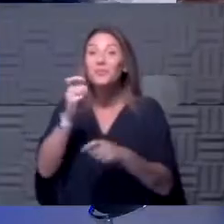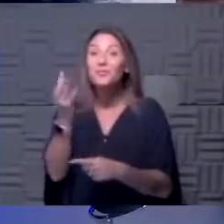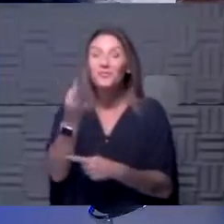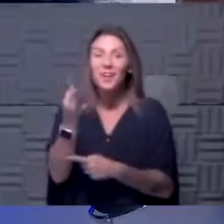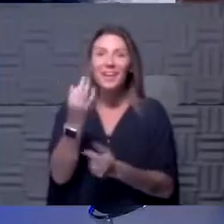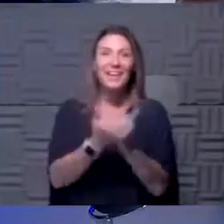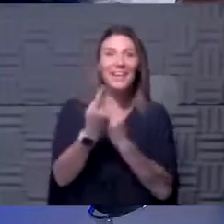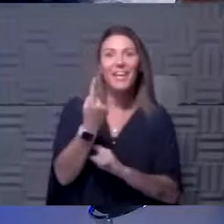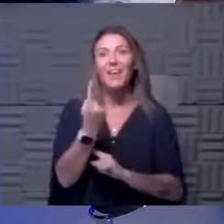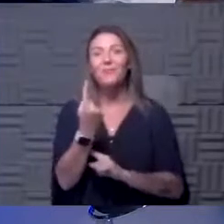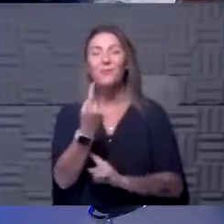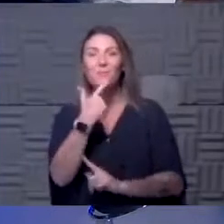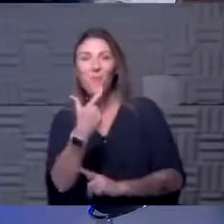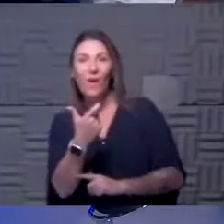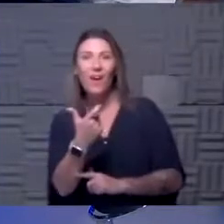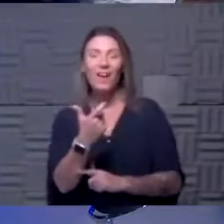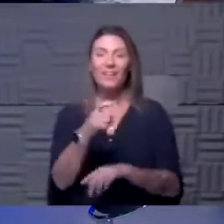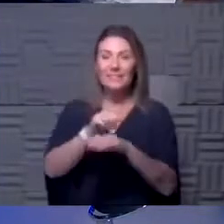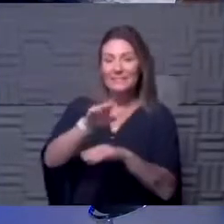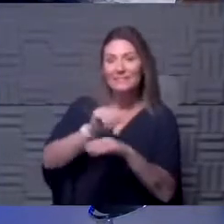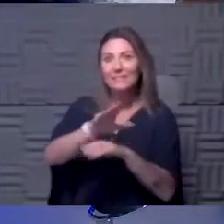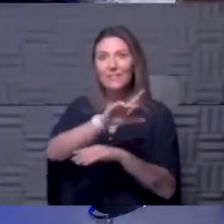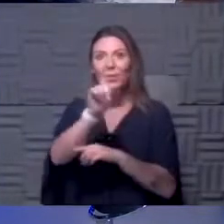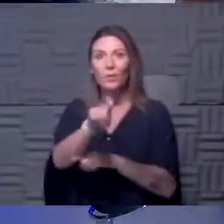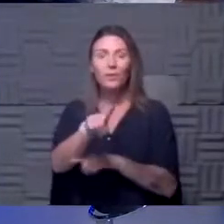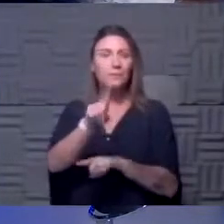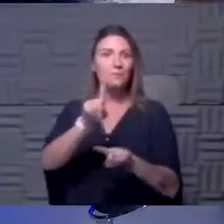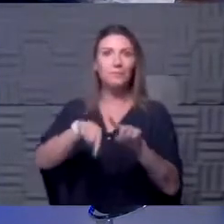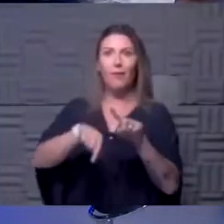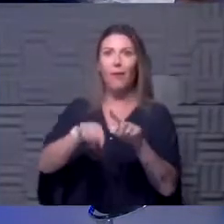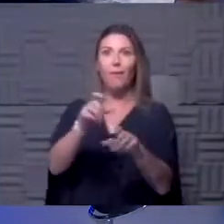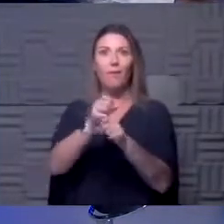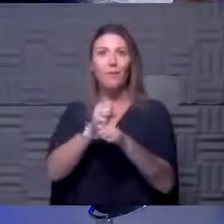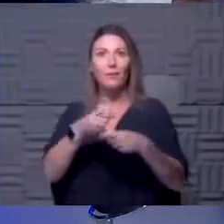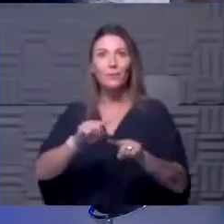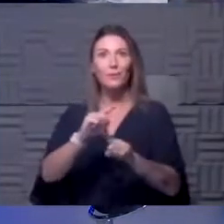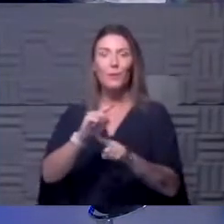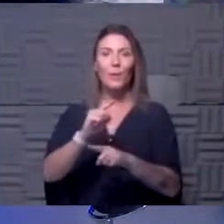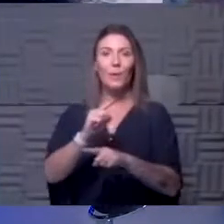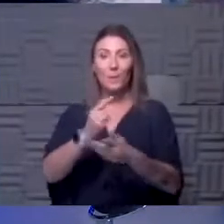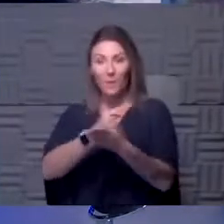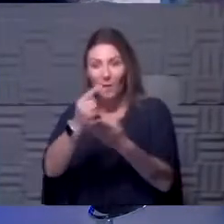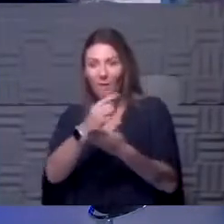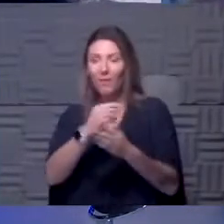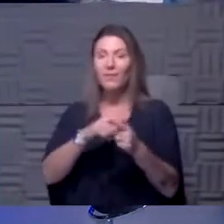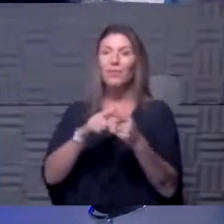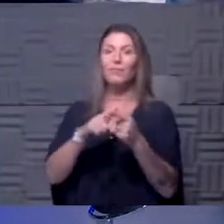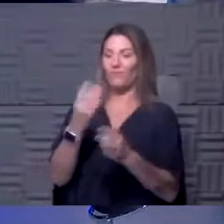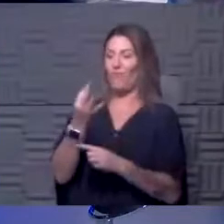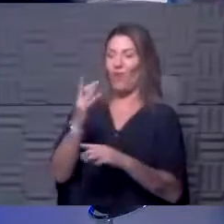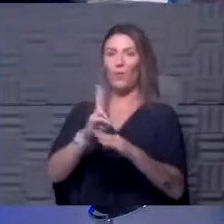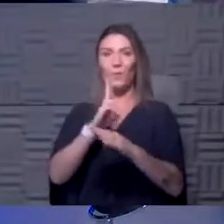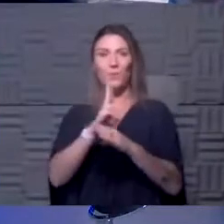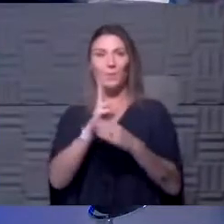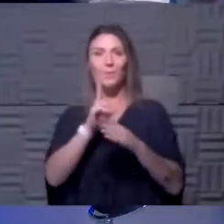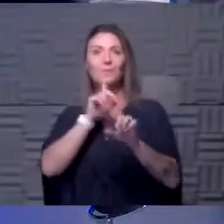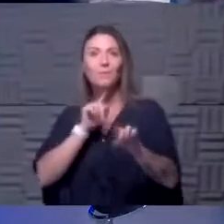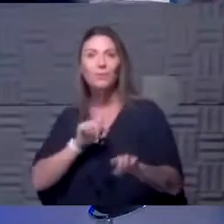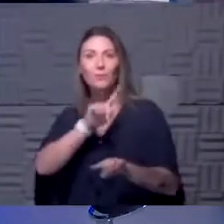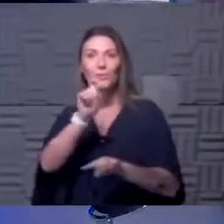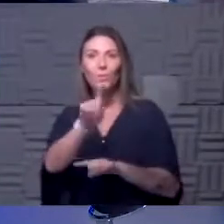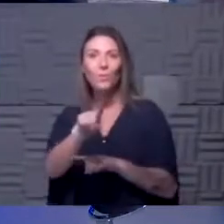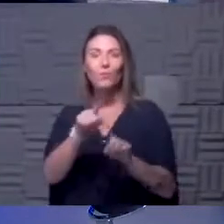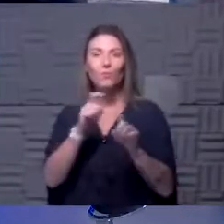out there who watch every day send in questions. We can't get to them during the week. So we use Friday to answer your questions and we'll be taking questions from our audience